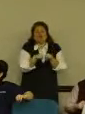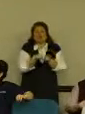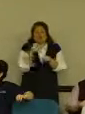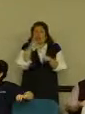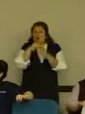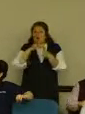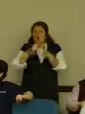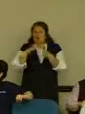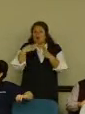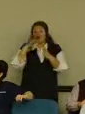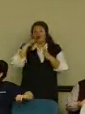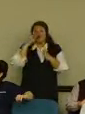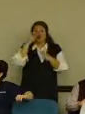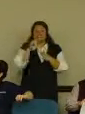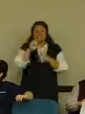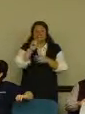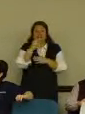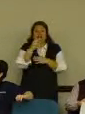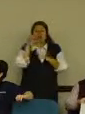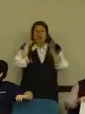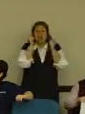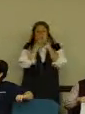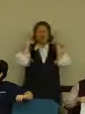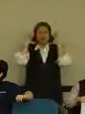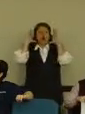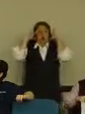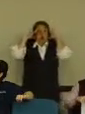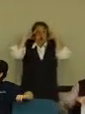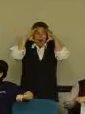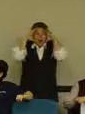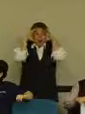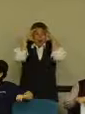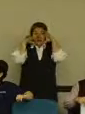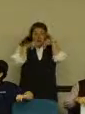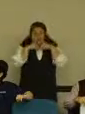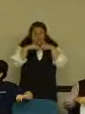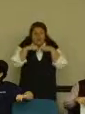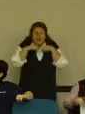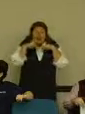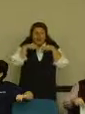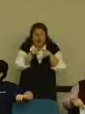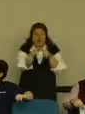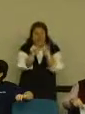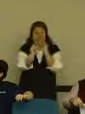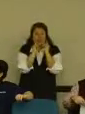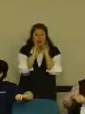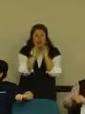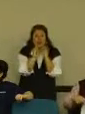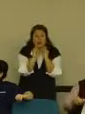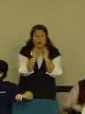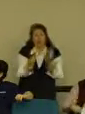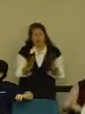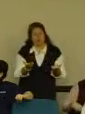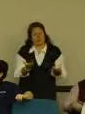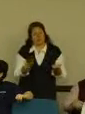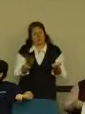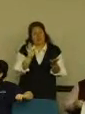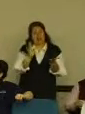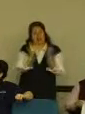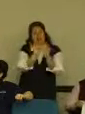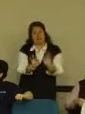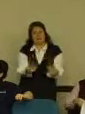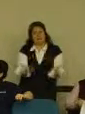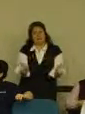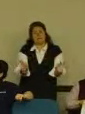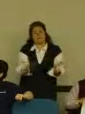was applying for a scholarship, and he had his hood up during the interview. So it's really important